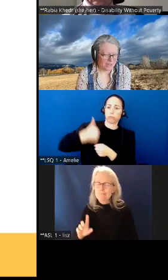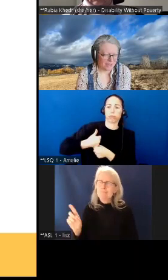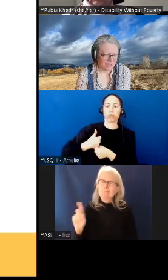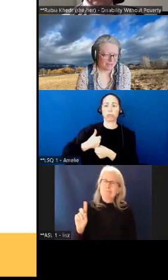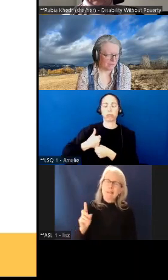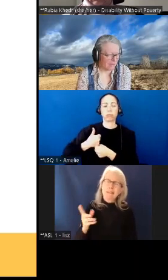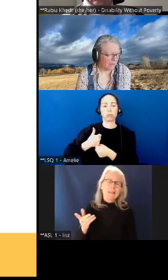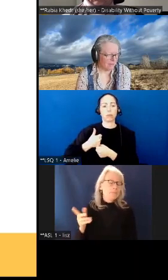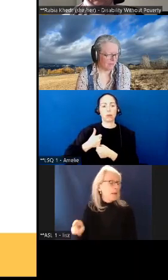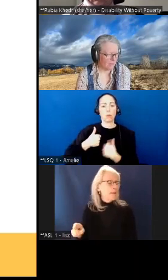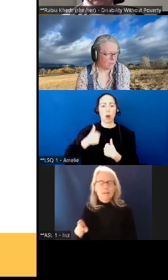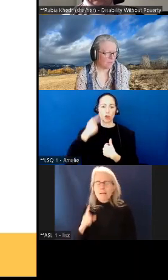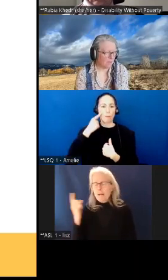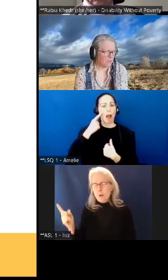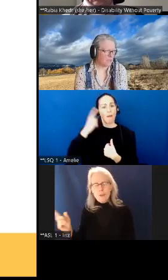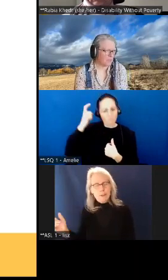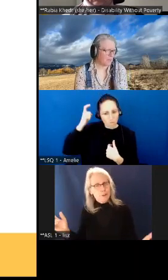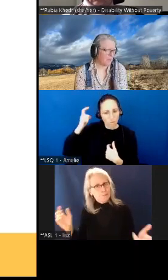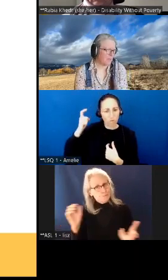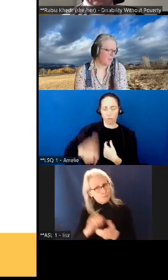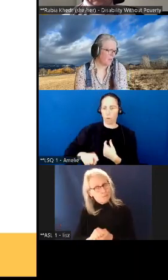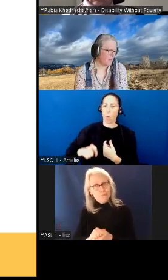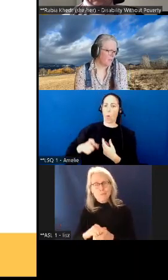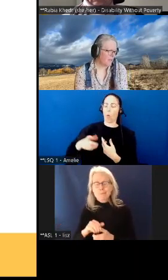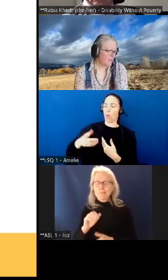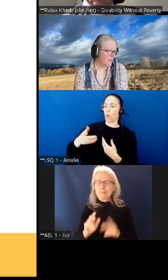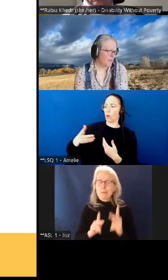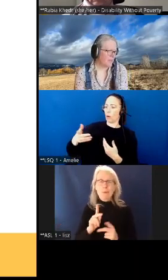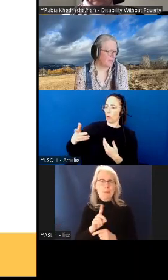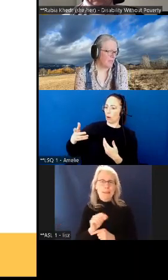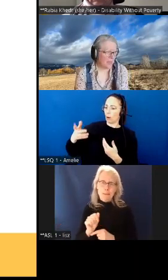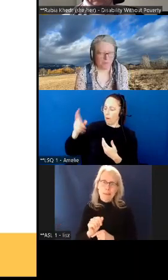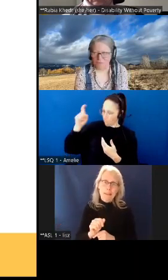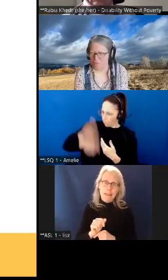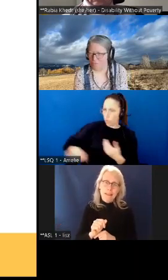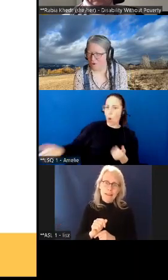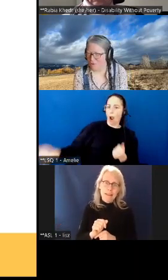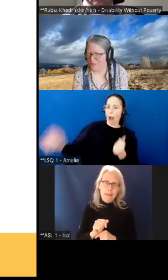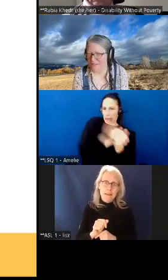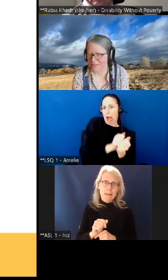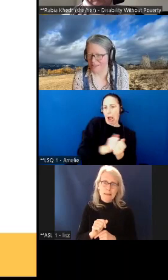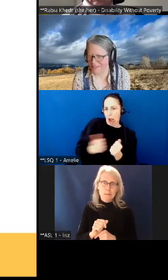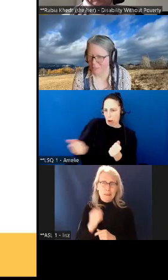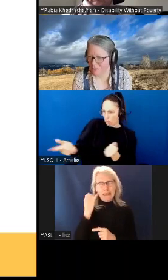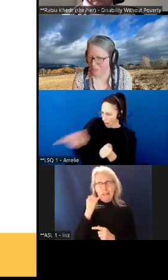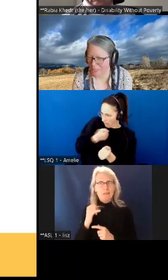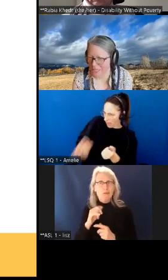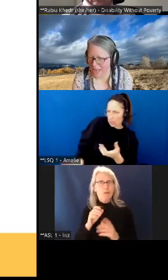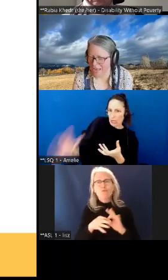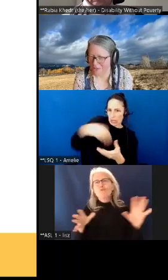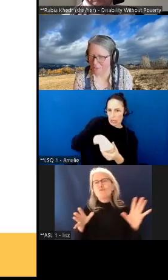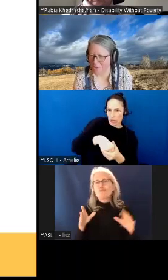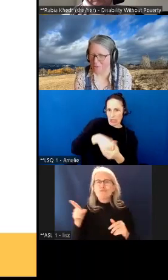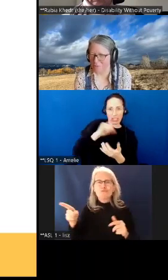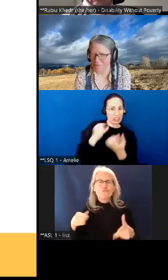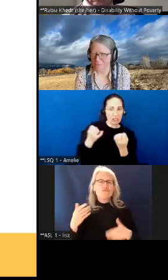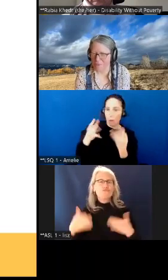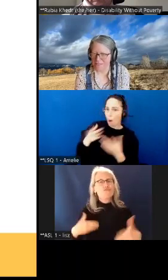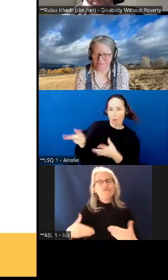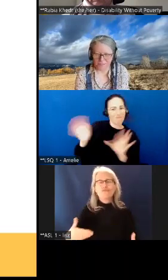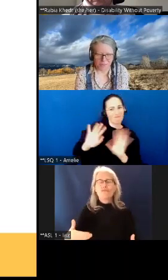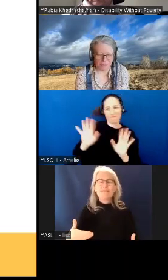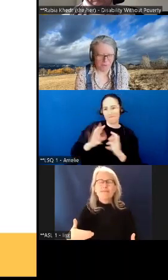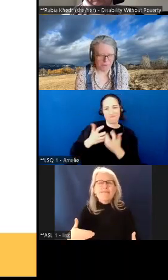done it or it will it would just be a the type of processes that would be designed would